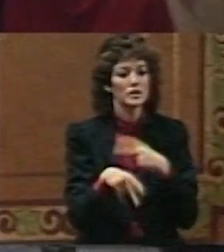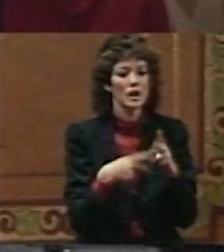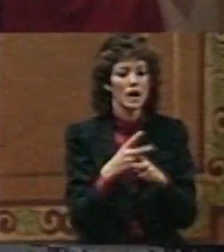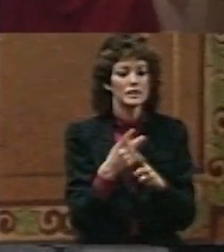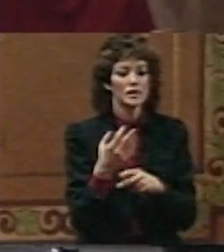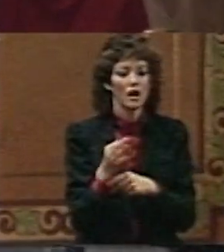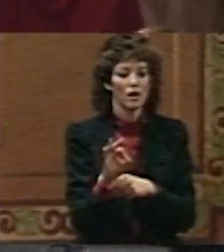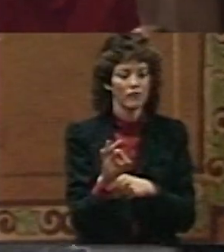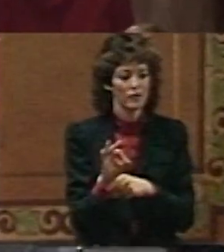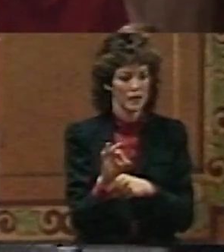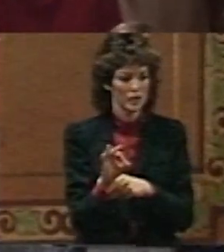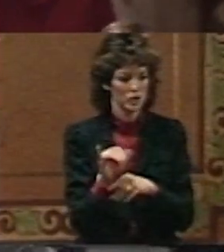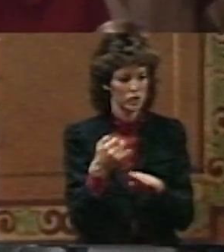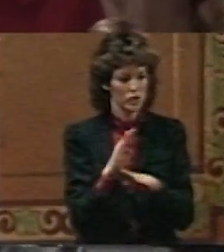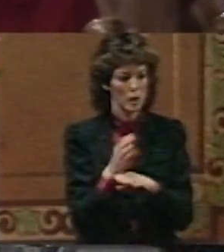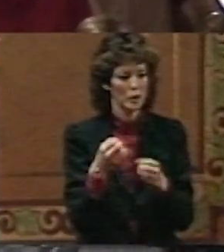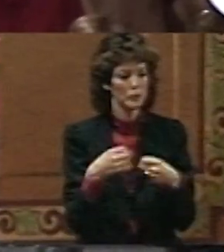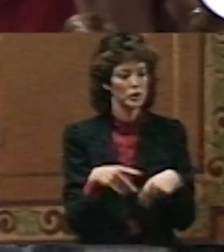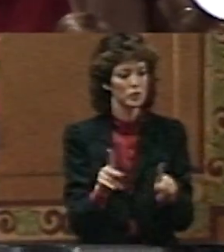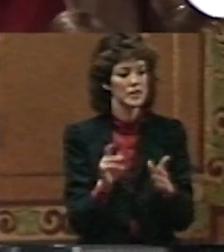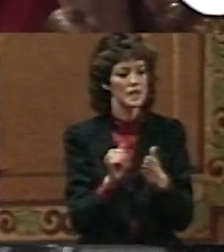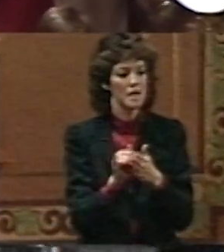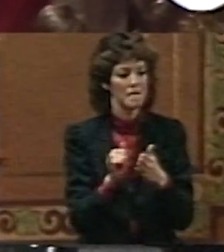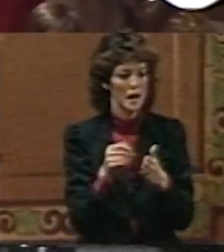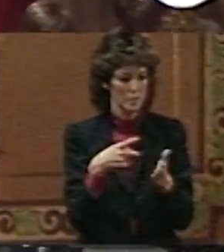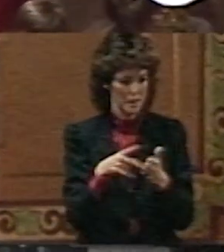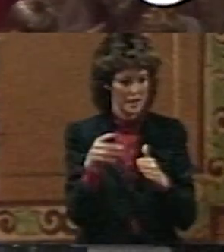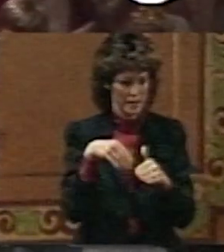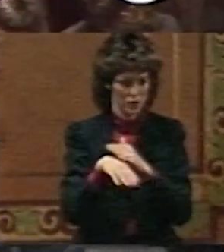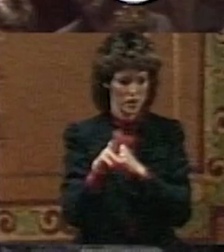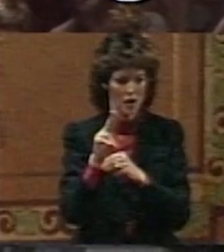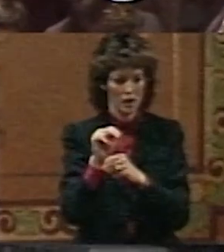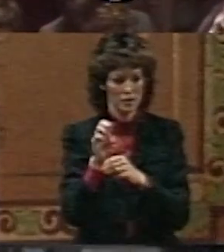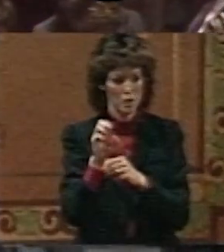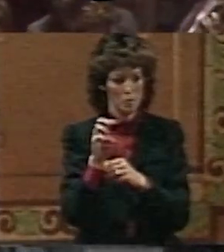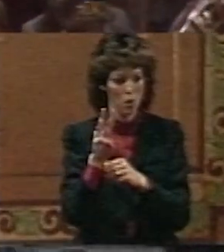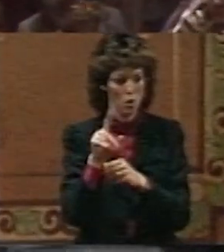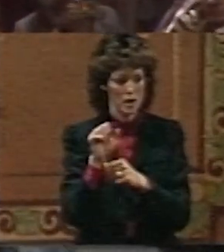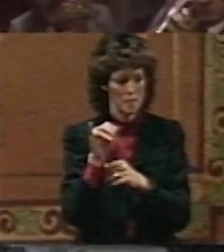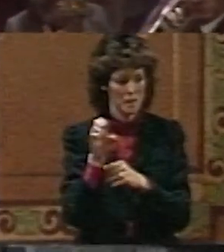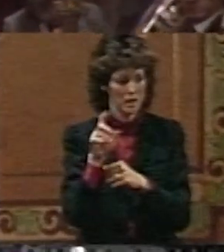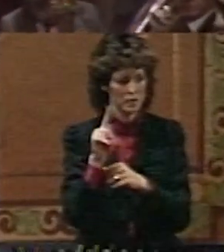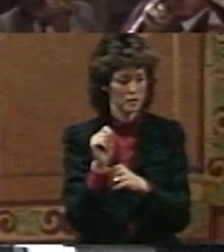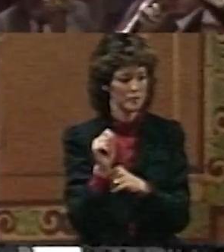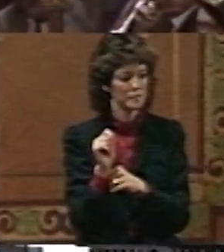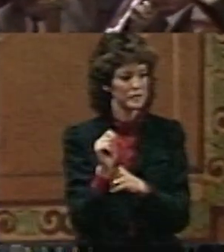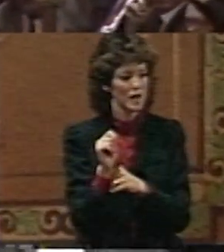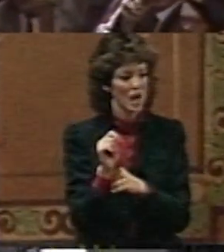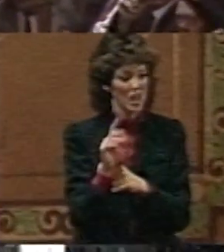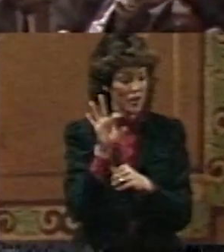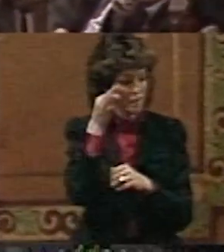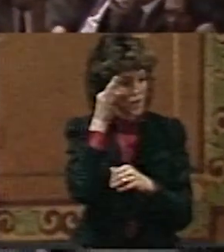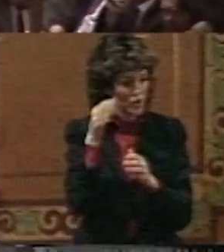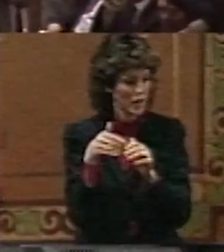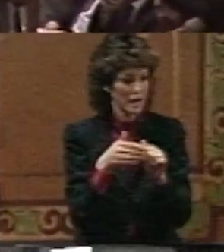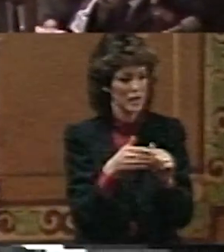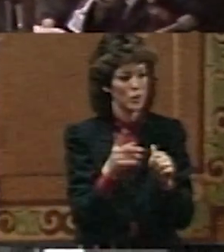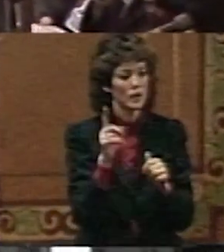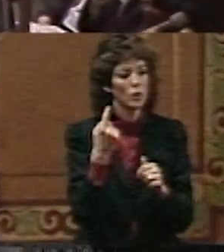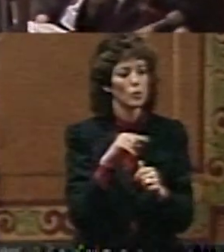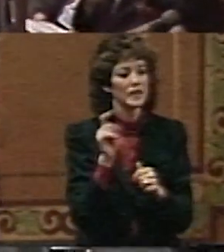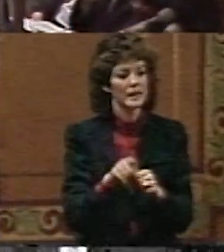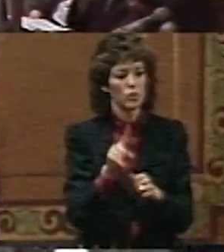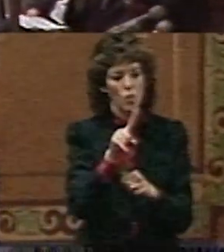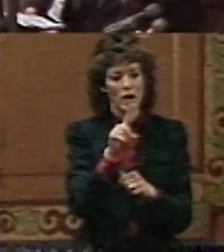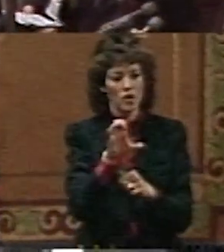of job opportunities that pay into the unemployment fund. The federal guideline is that we need 150